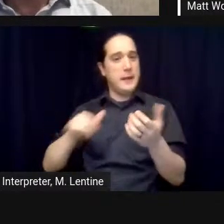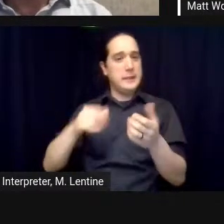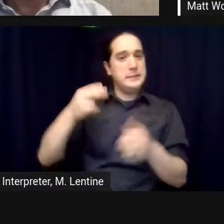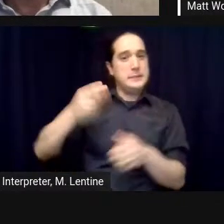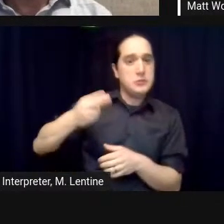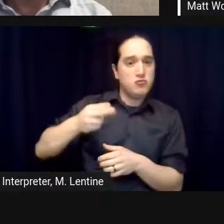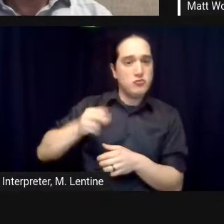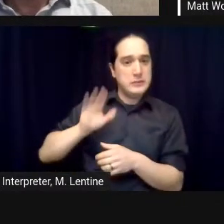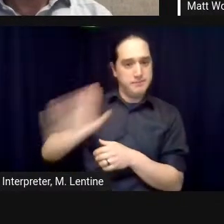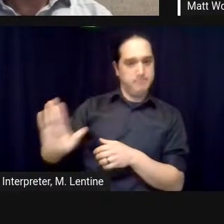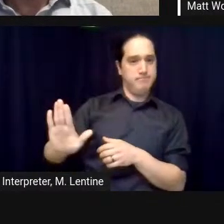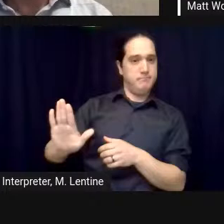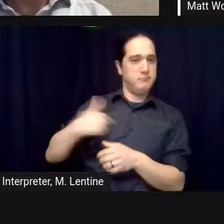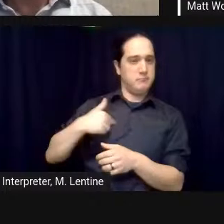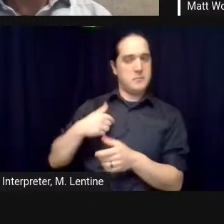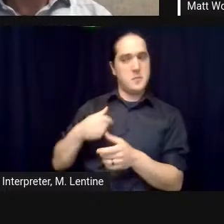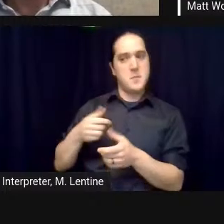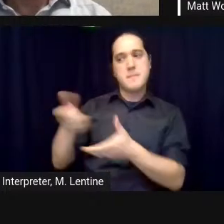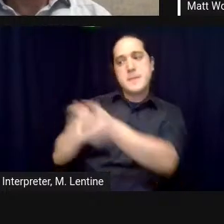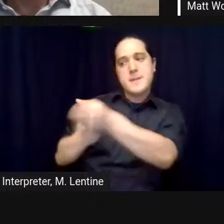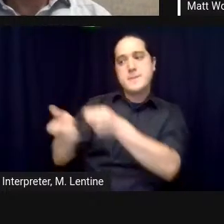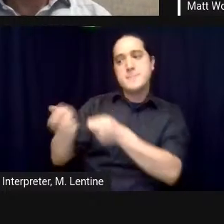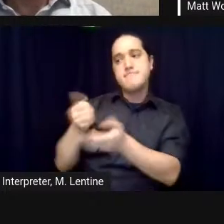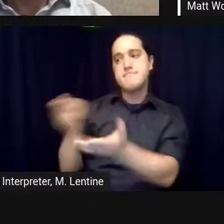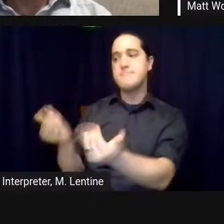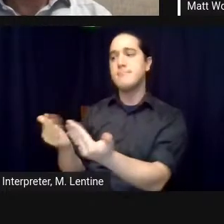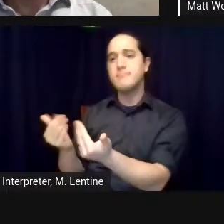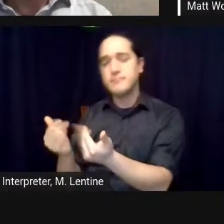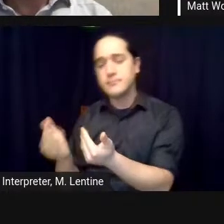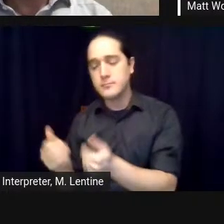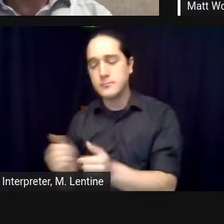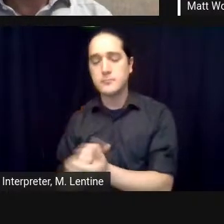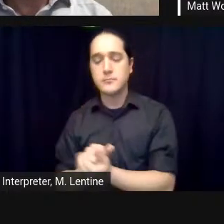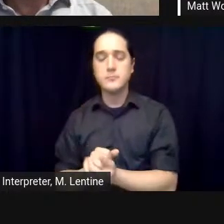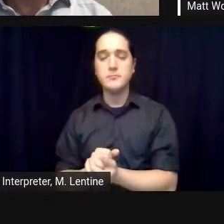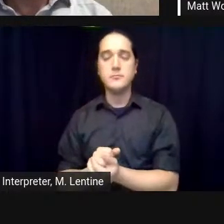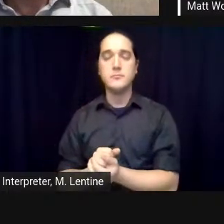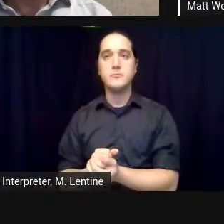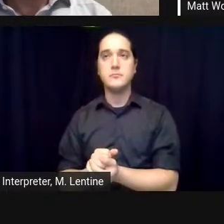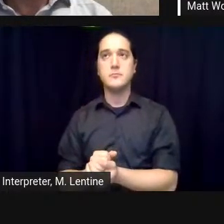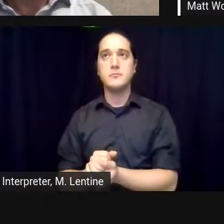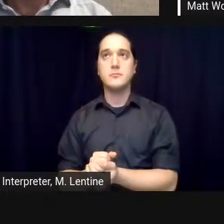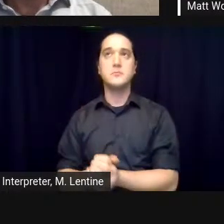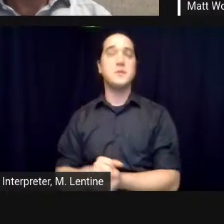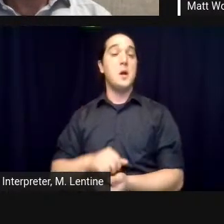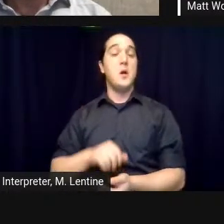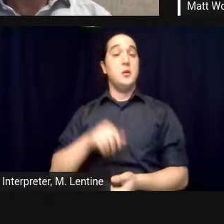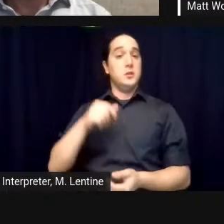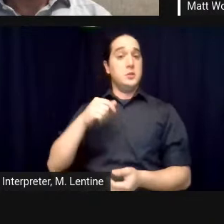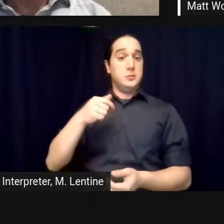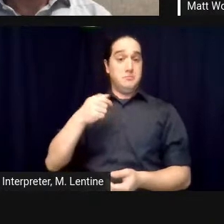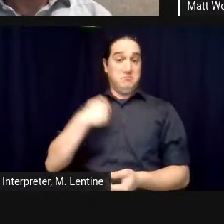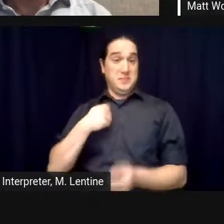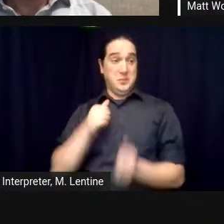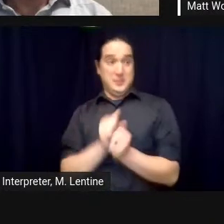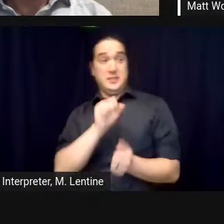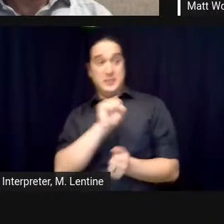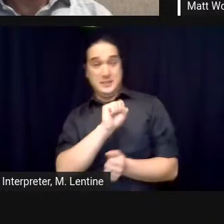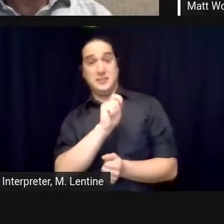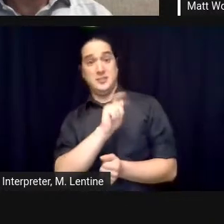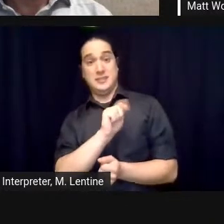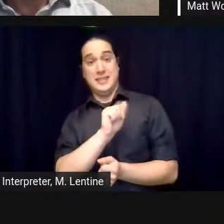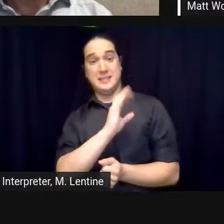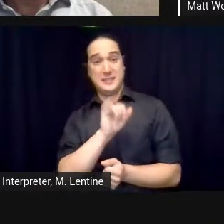went deep into the history of biosphere 2 and recognized that there was a prevailing media narrative about the project and that